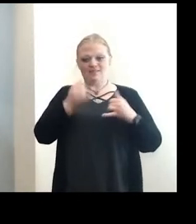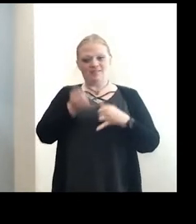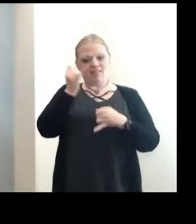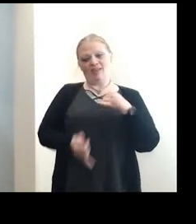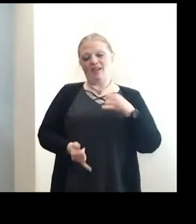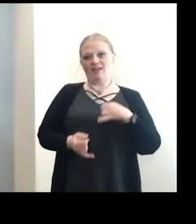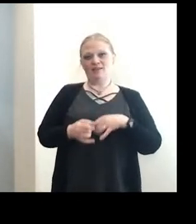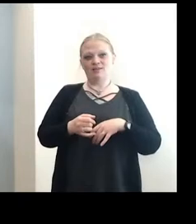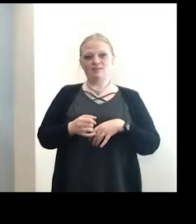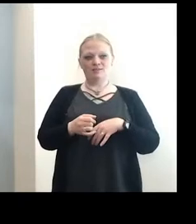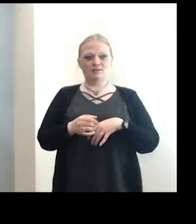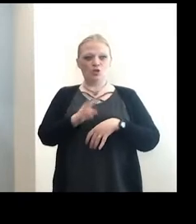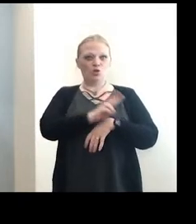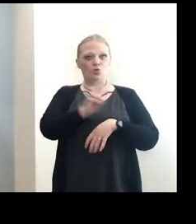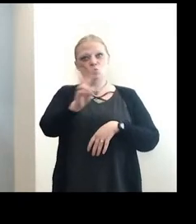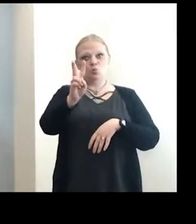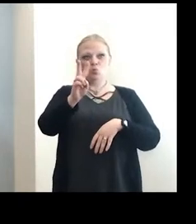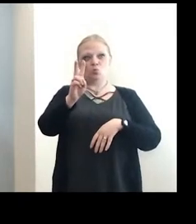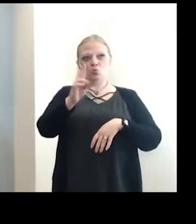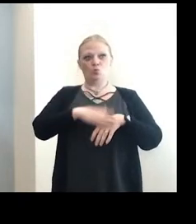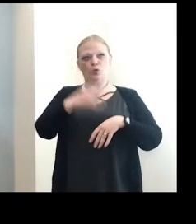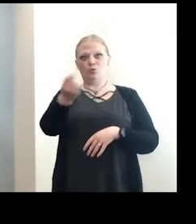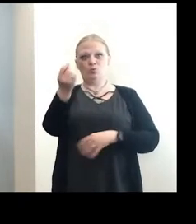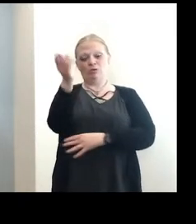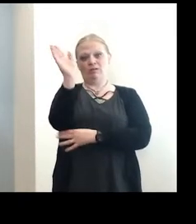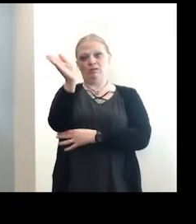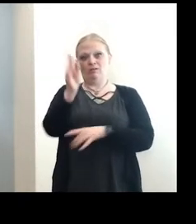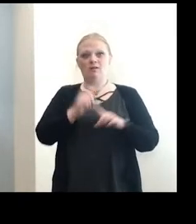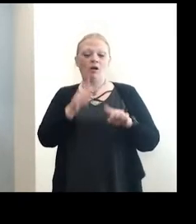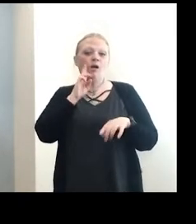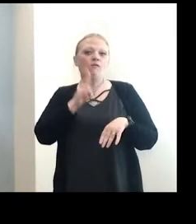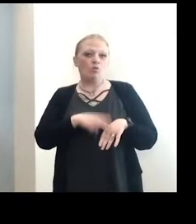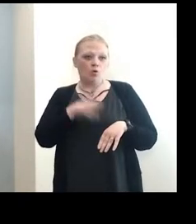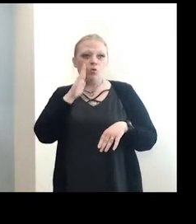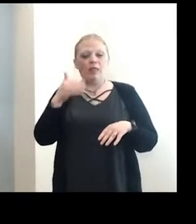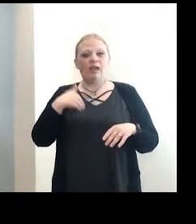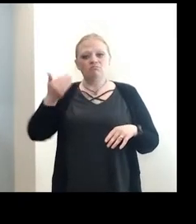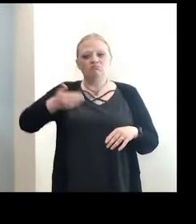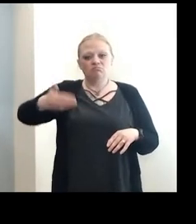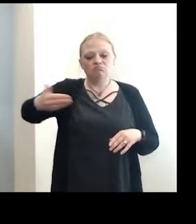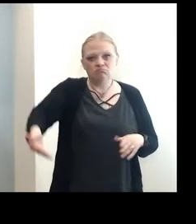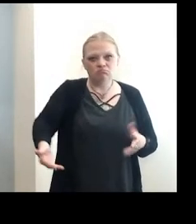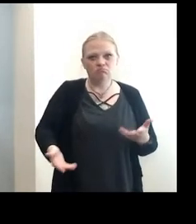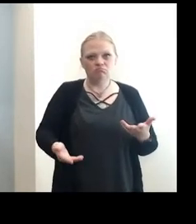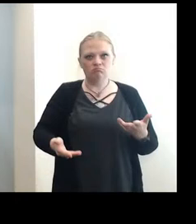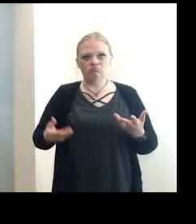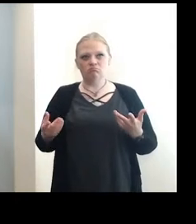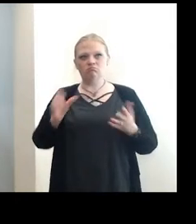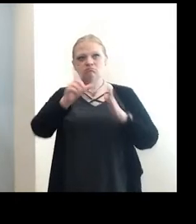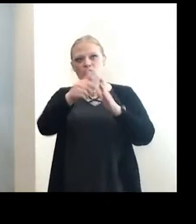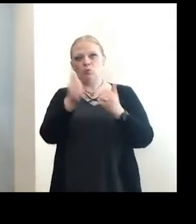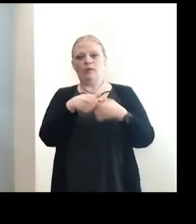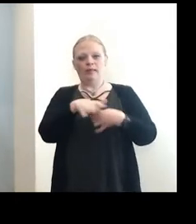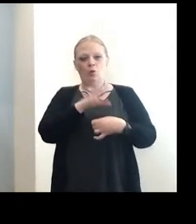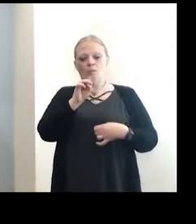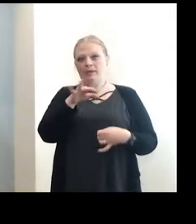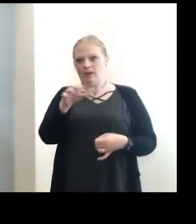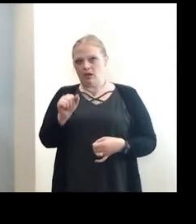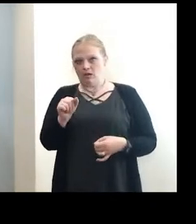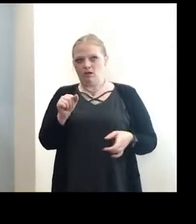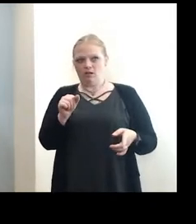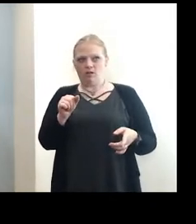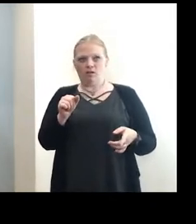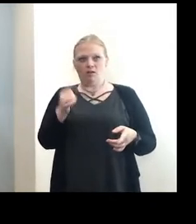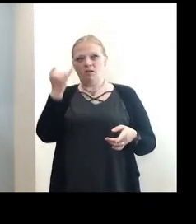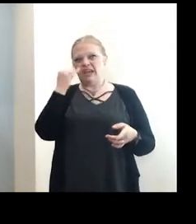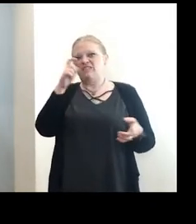Tuesday press conference, though we will, of course, hold additional press conferences in the future with local media as the